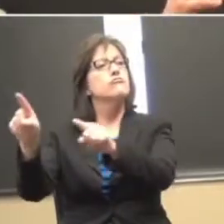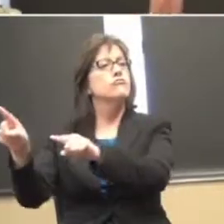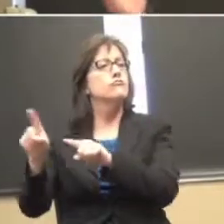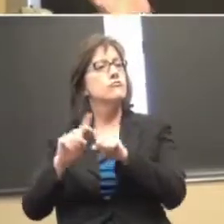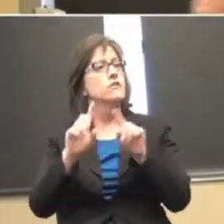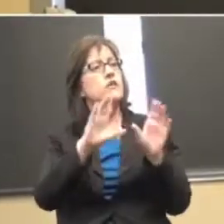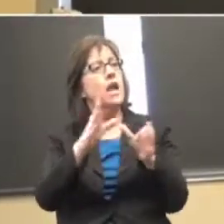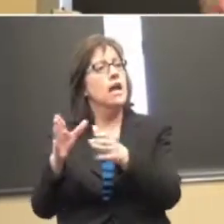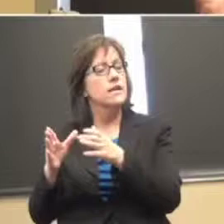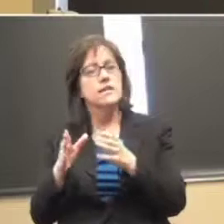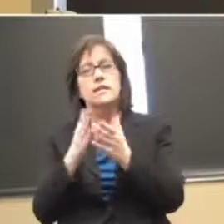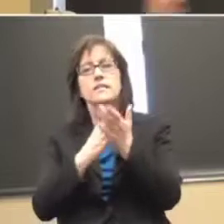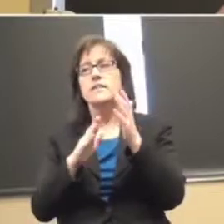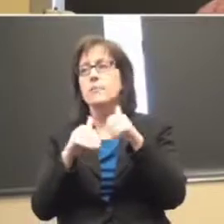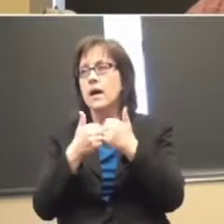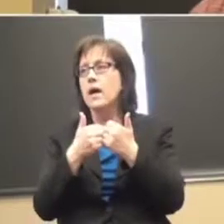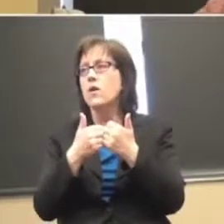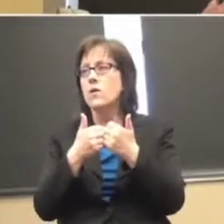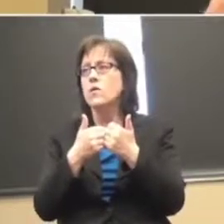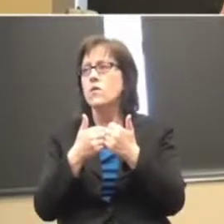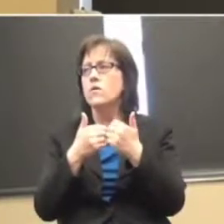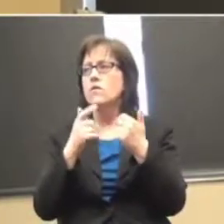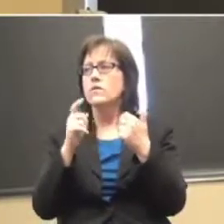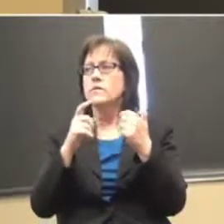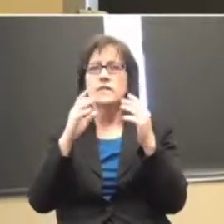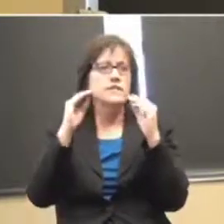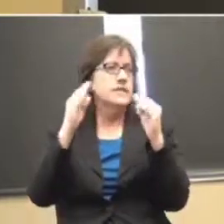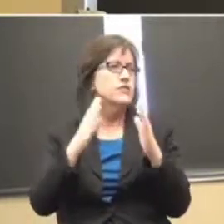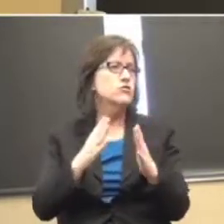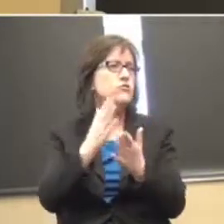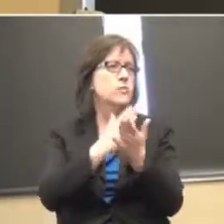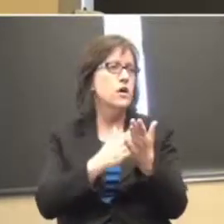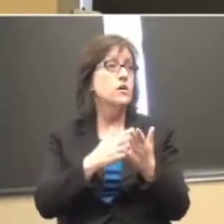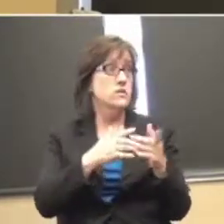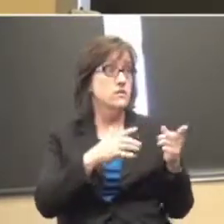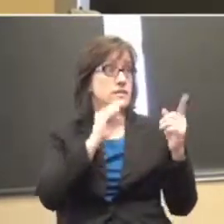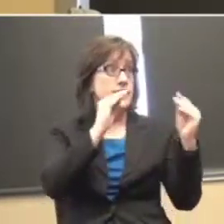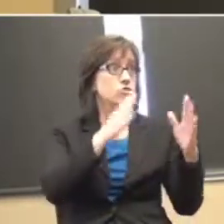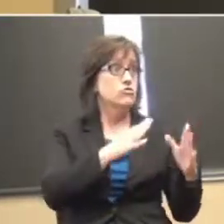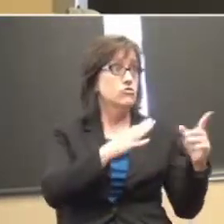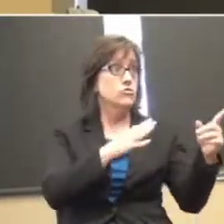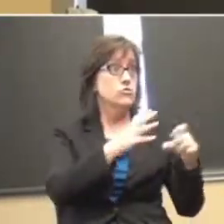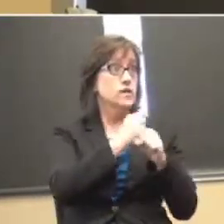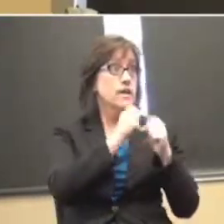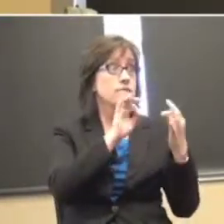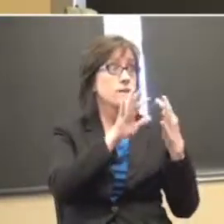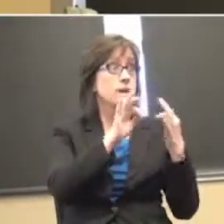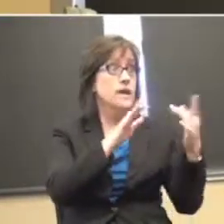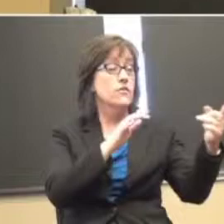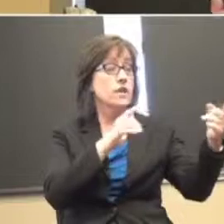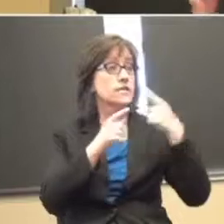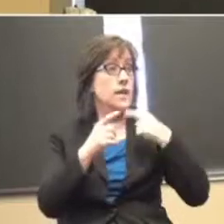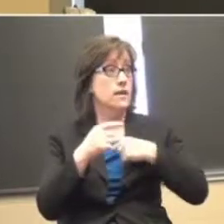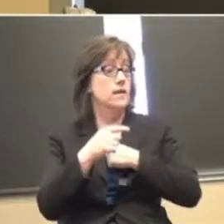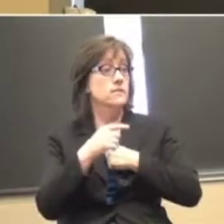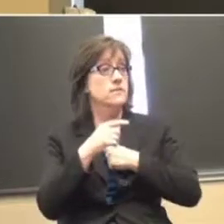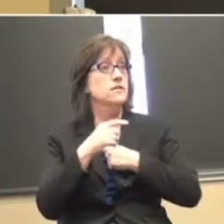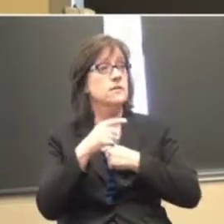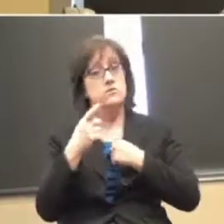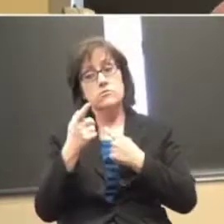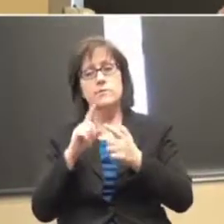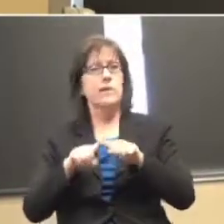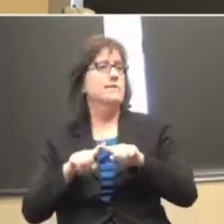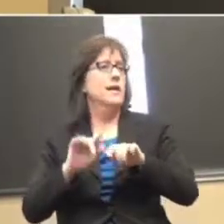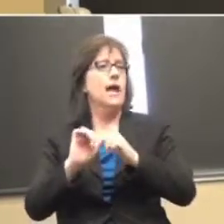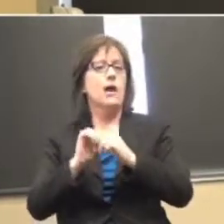All right. Somehow there's got to be this teacher piece. Okay. So are the teachers giving feedback? And it depends on how you've got it set up. Does the student, maybe